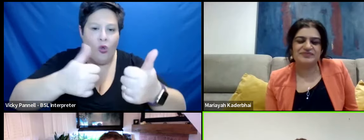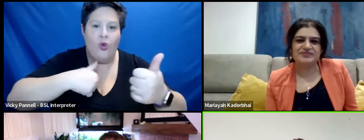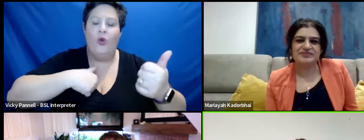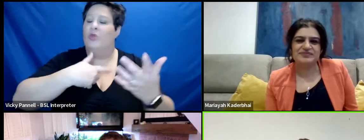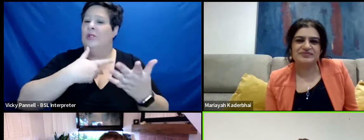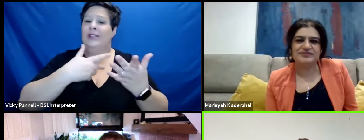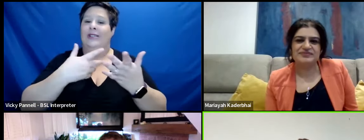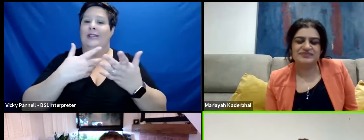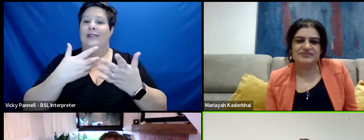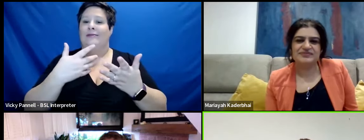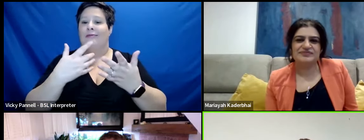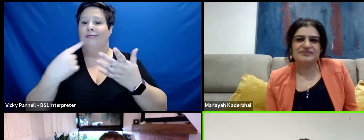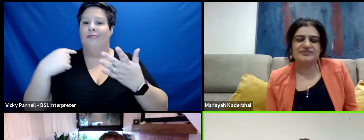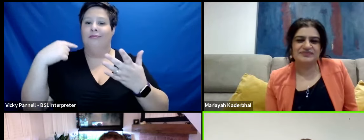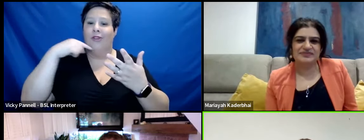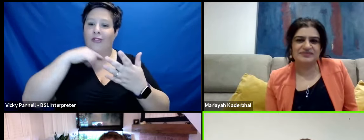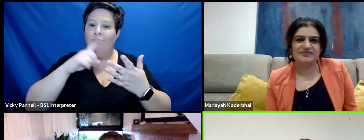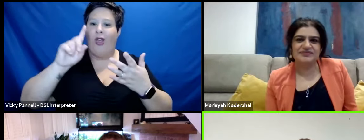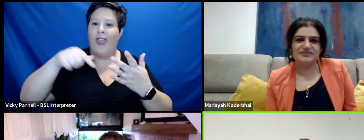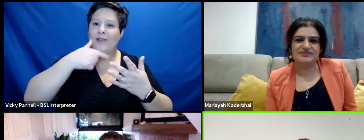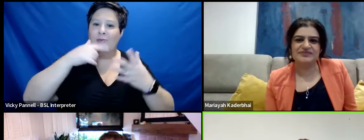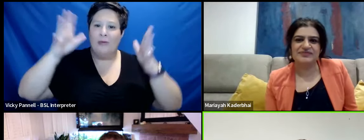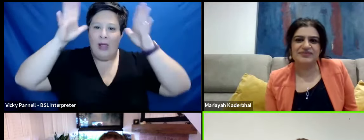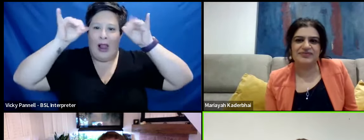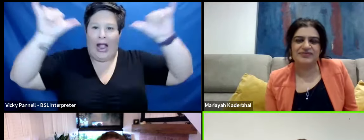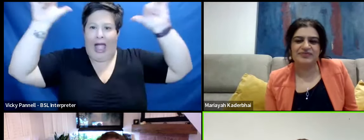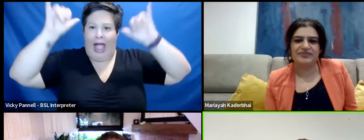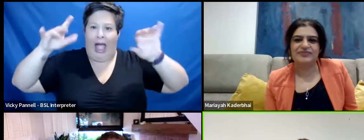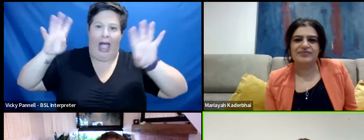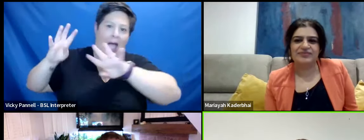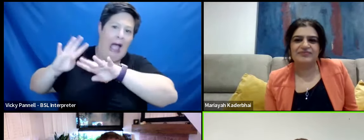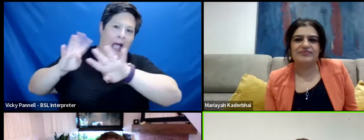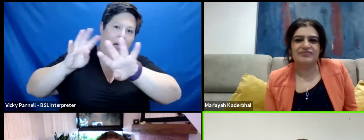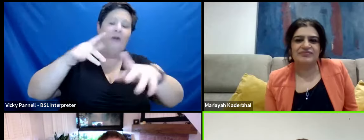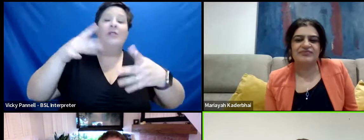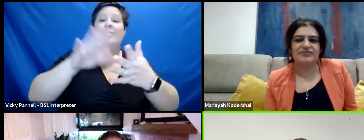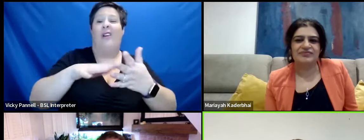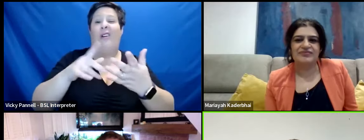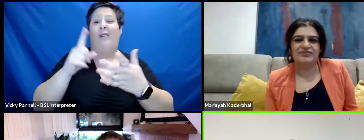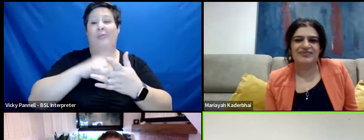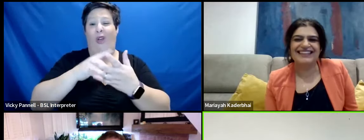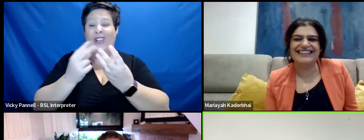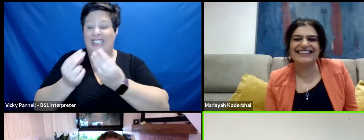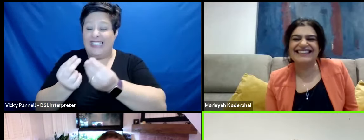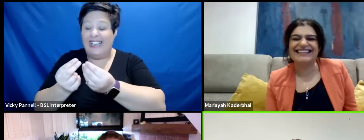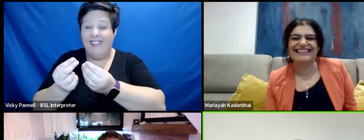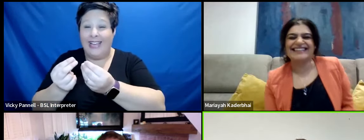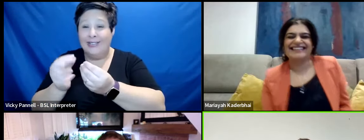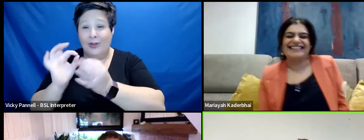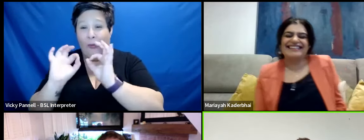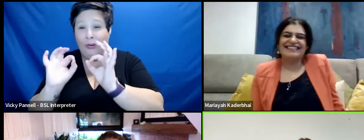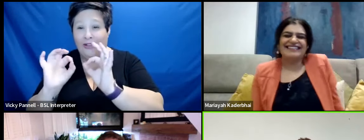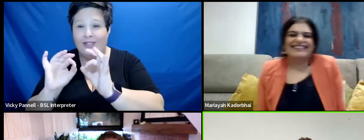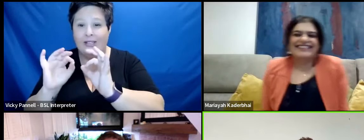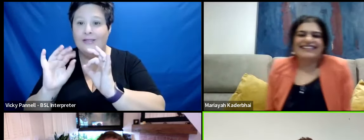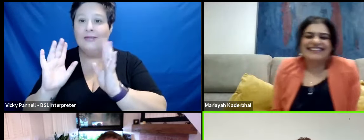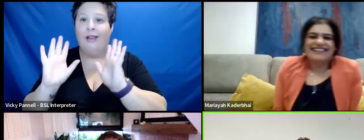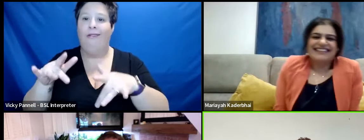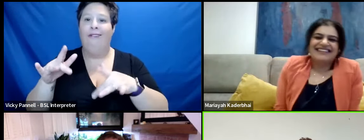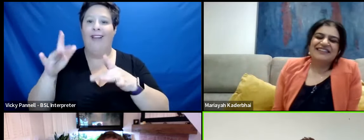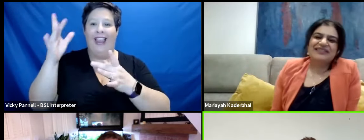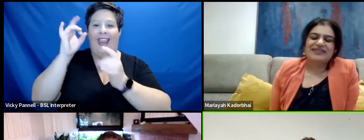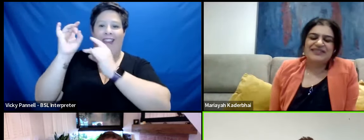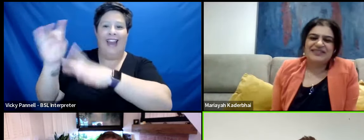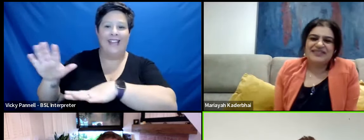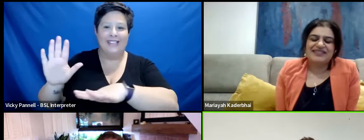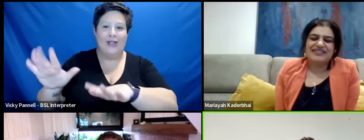And however many hundred or thousands of cattle you've got behind you were good. So the fact that you didn't roll a cigarette well, you've got to let that go.